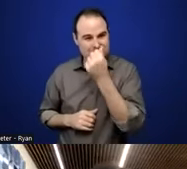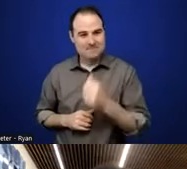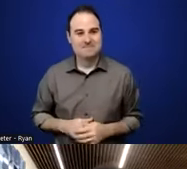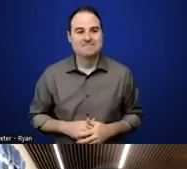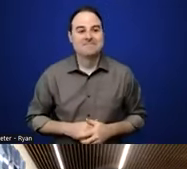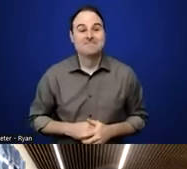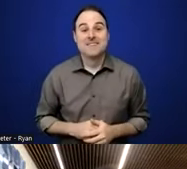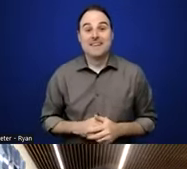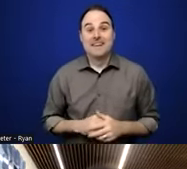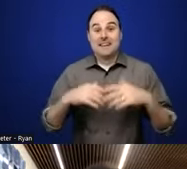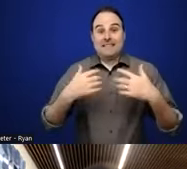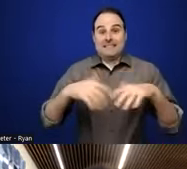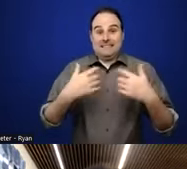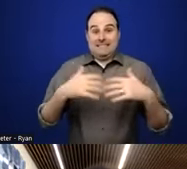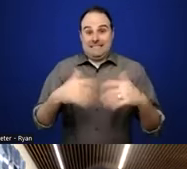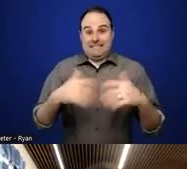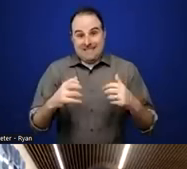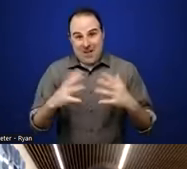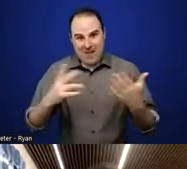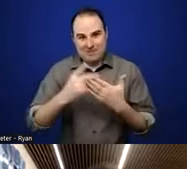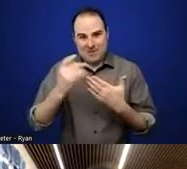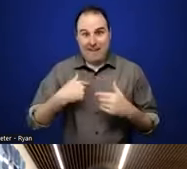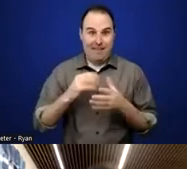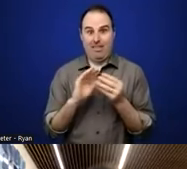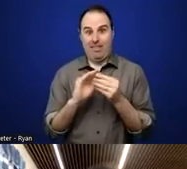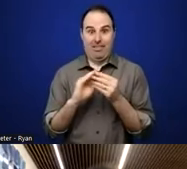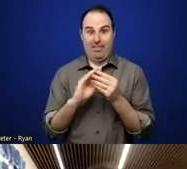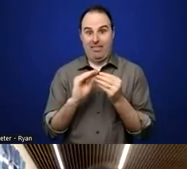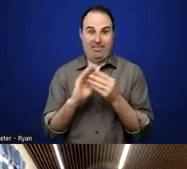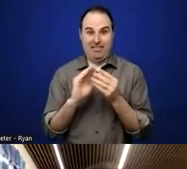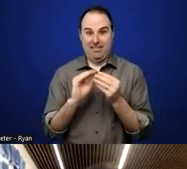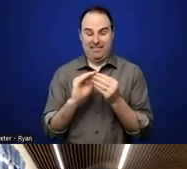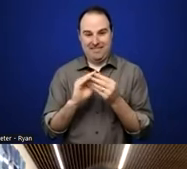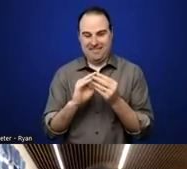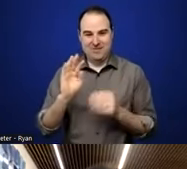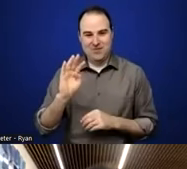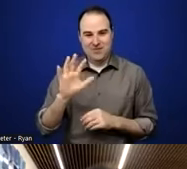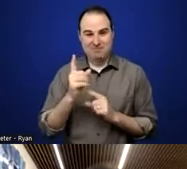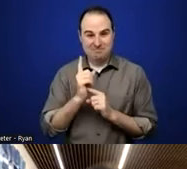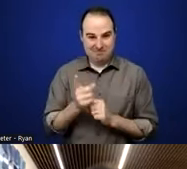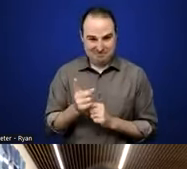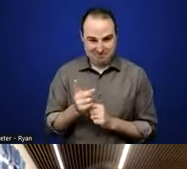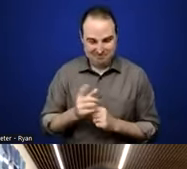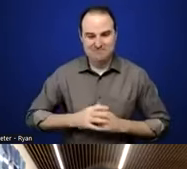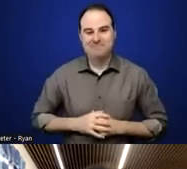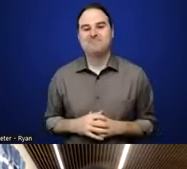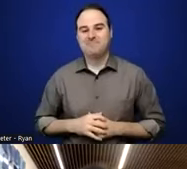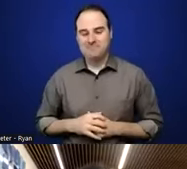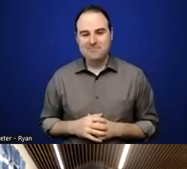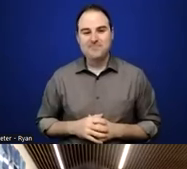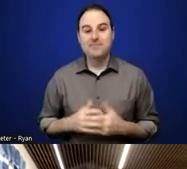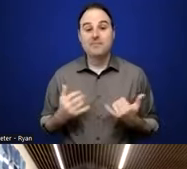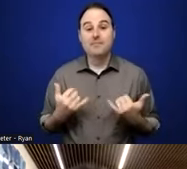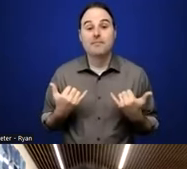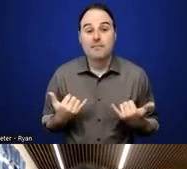So that is a lot of projects, we've just I just talked on and on for about 45 minutes of that. And what I want to do is I want